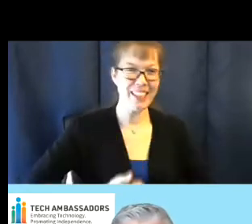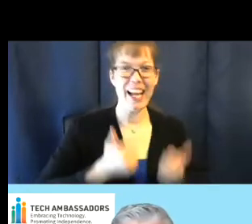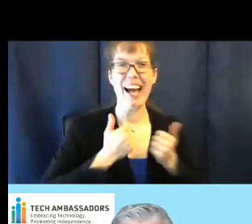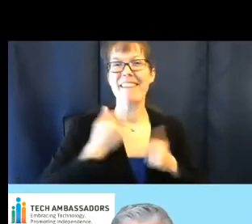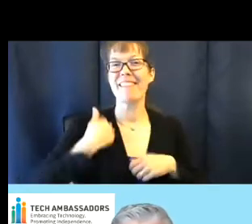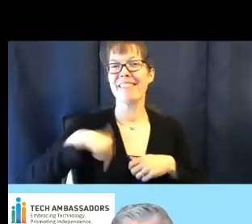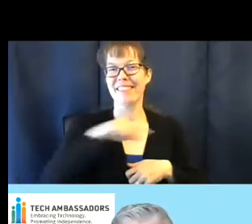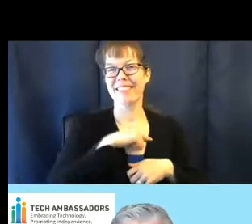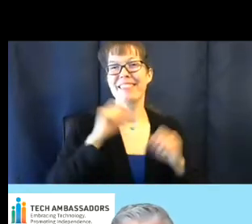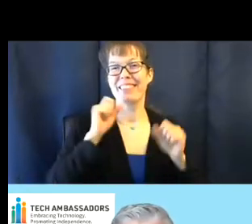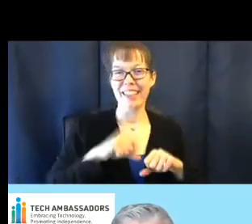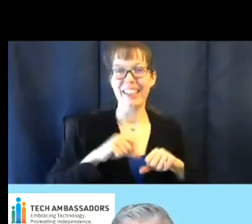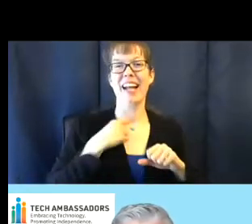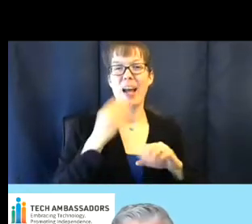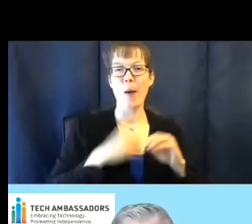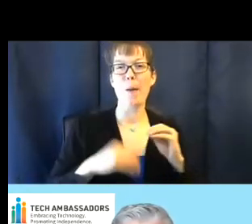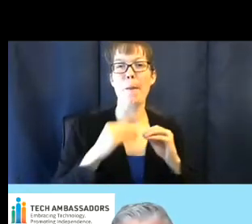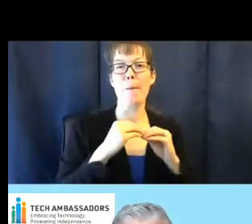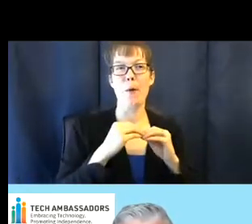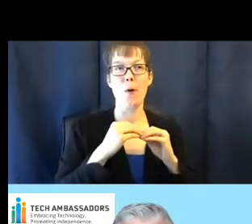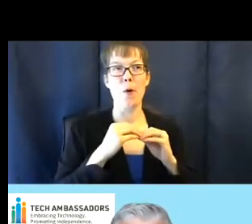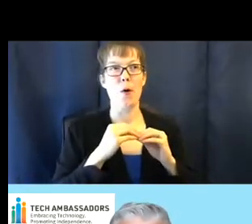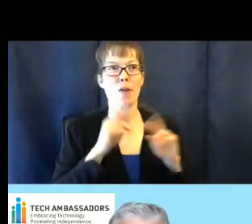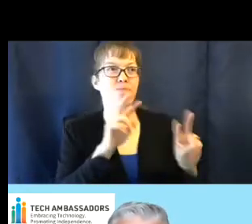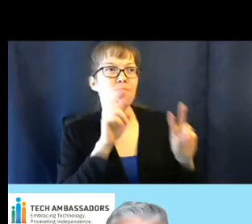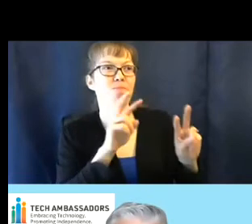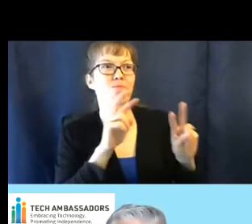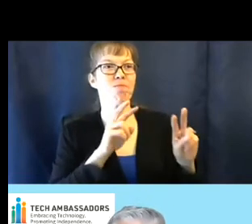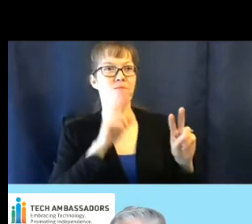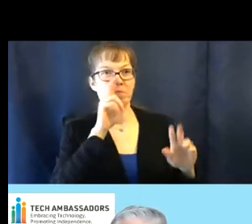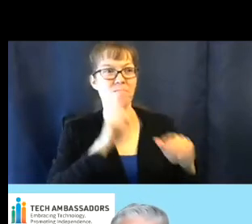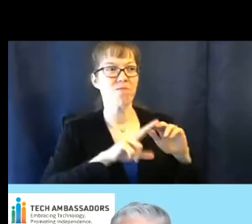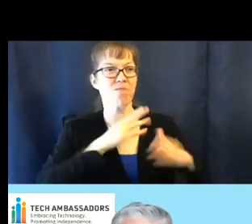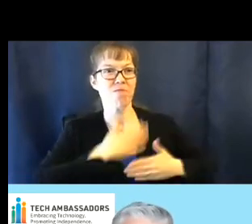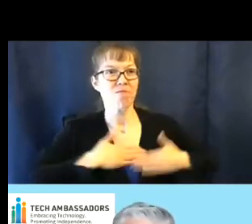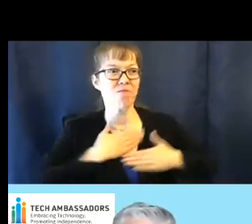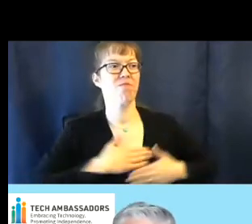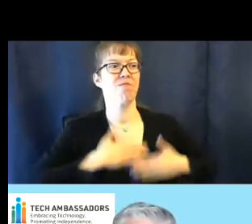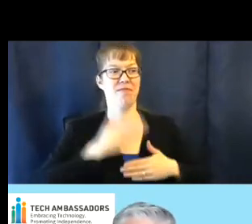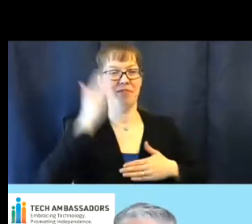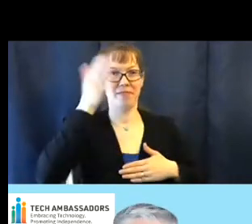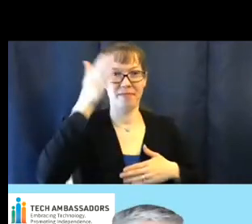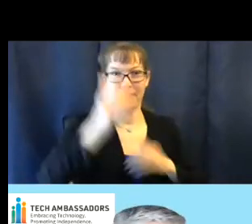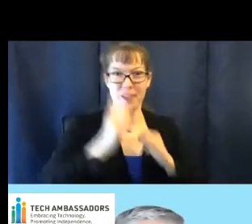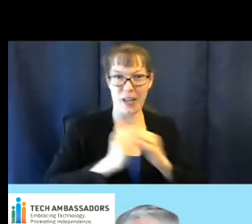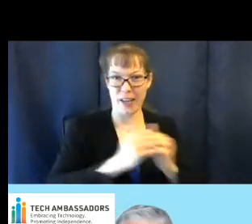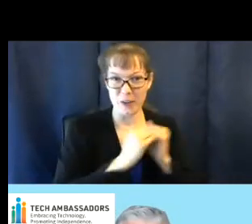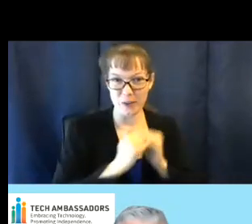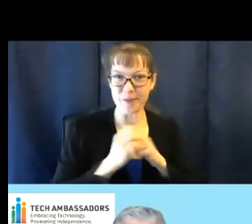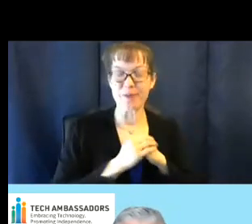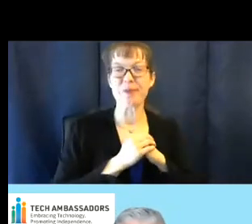have more adventures with this program together. I've had